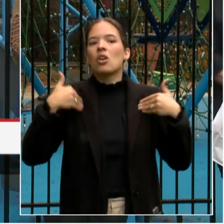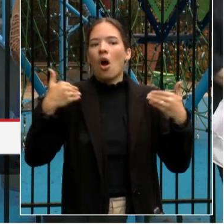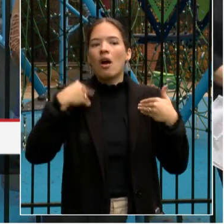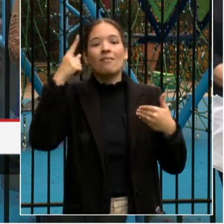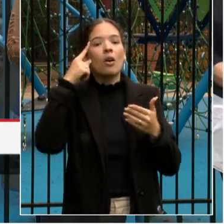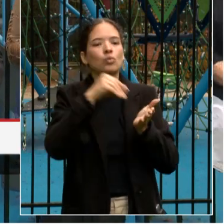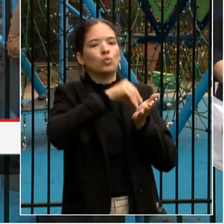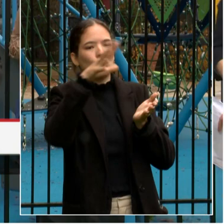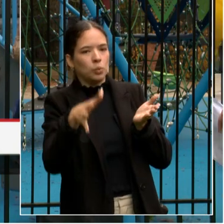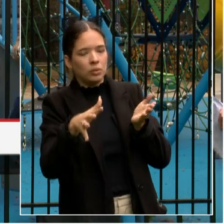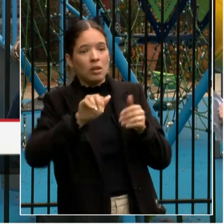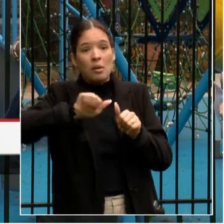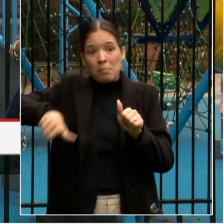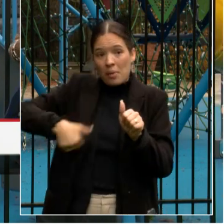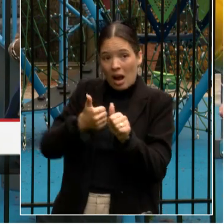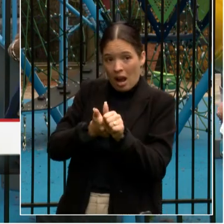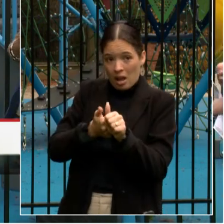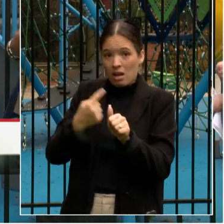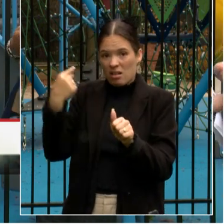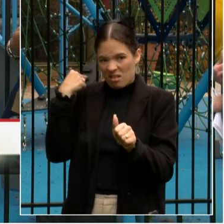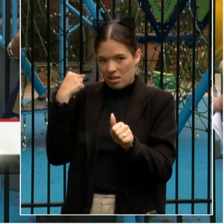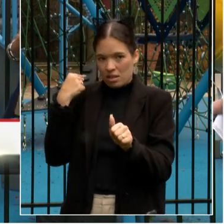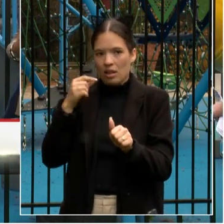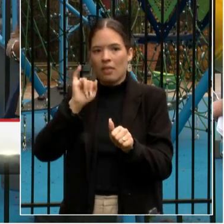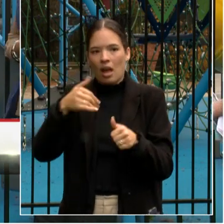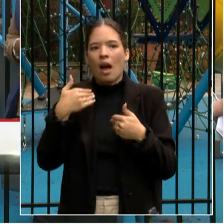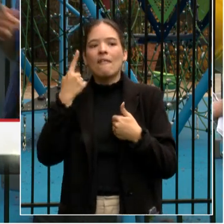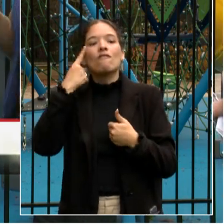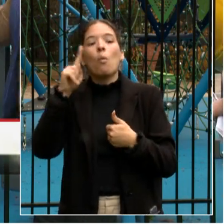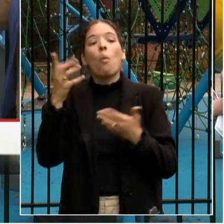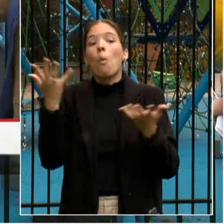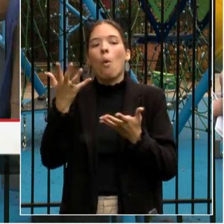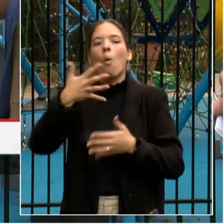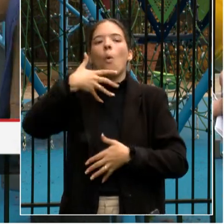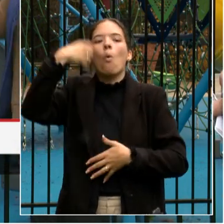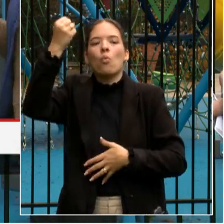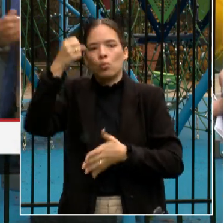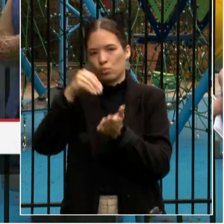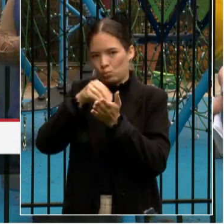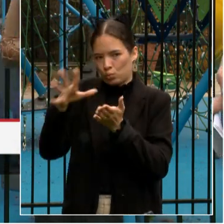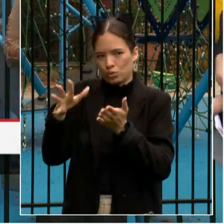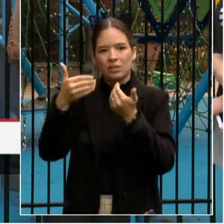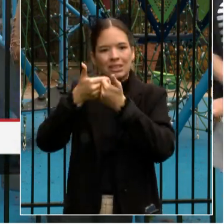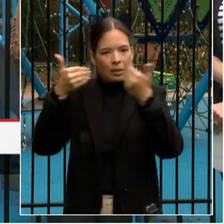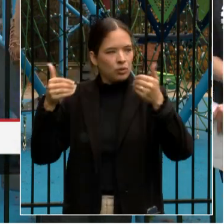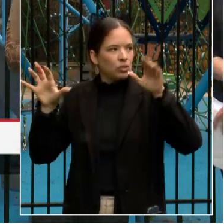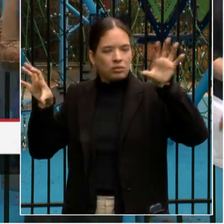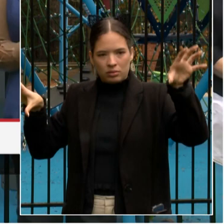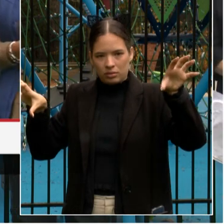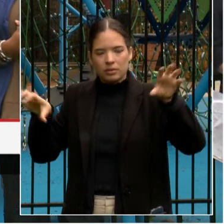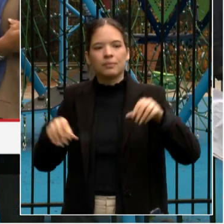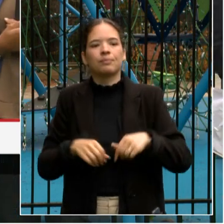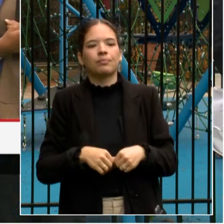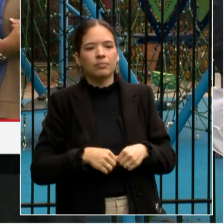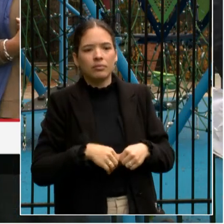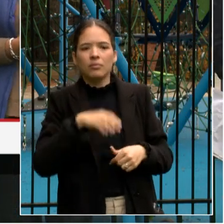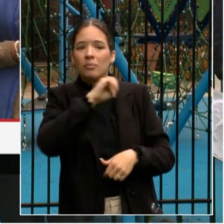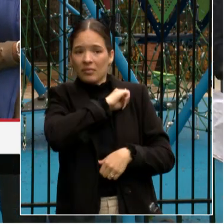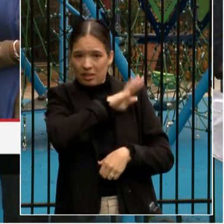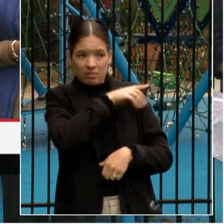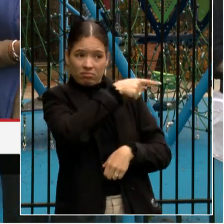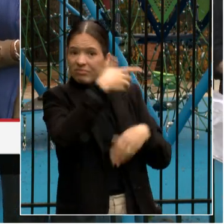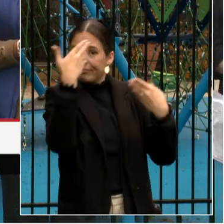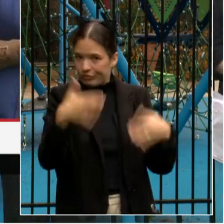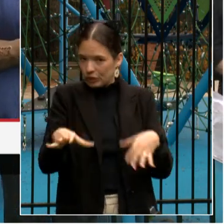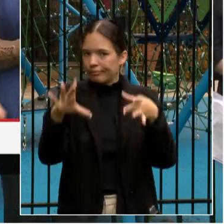behind us, we have another play space for our older students. As Mayor Bowser mentioned and